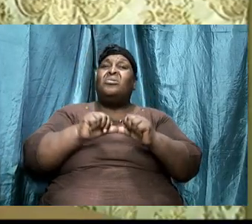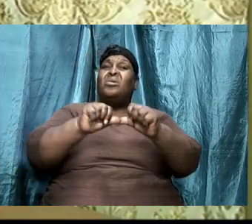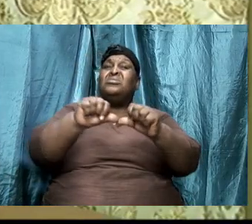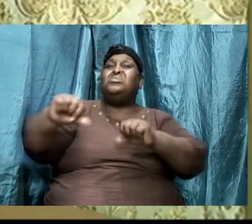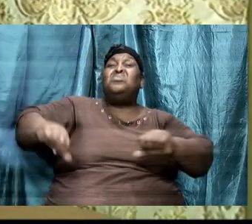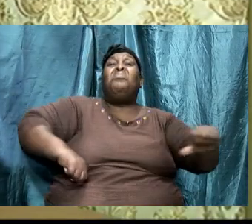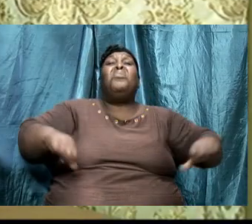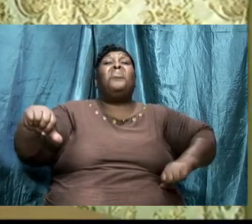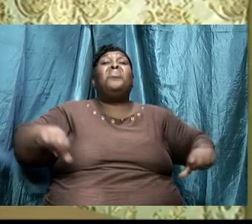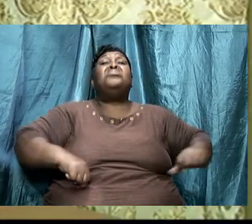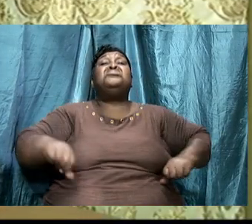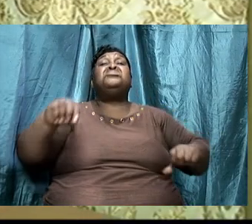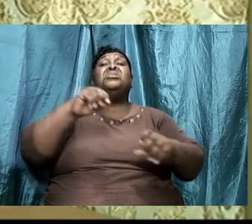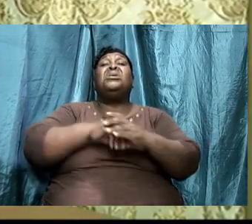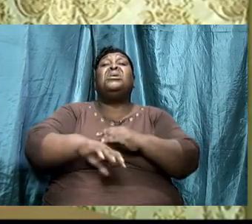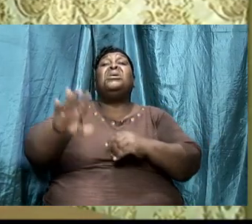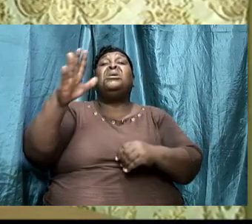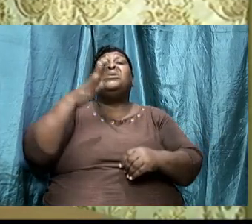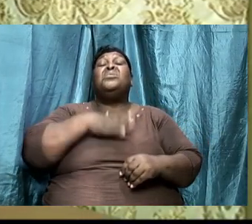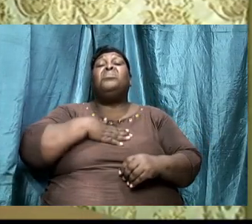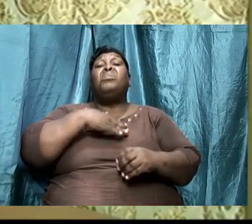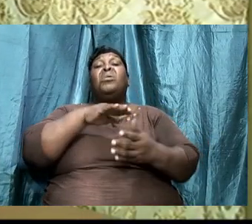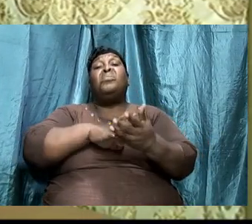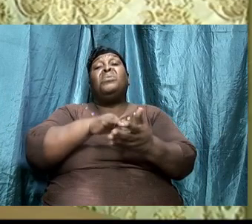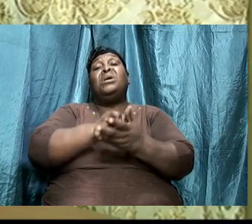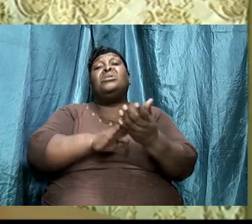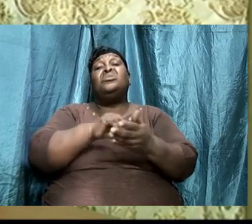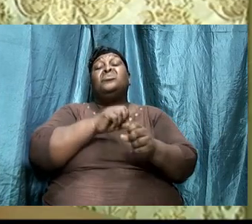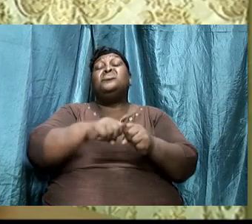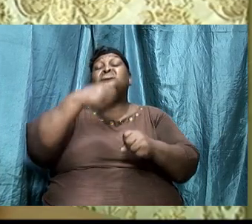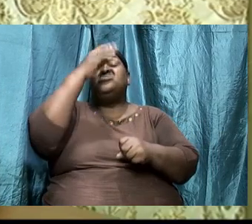so that God will strengthen me even the more